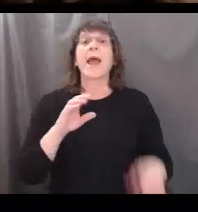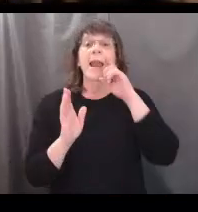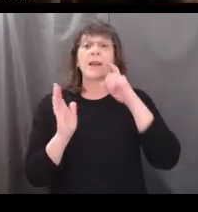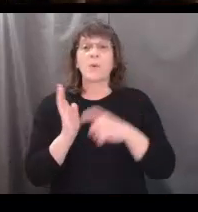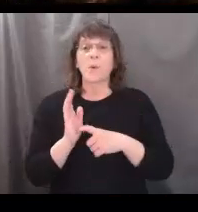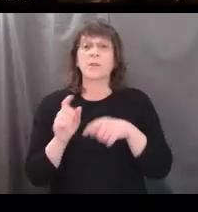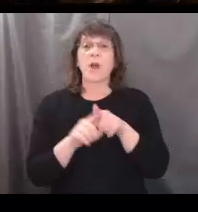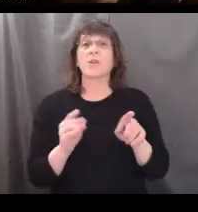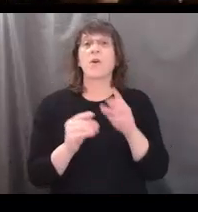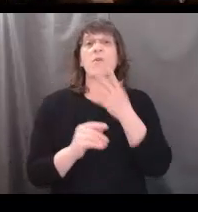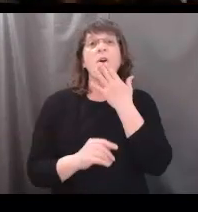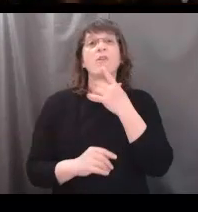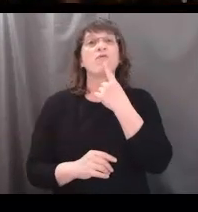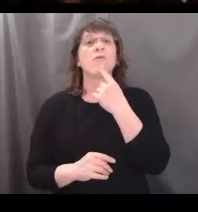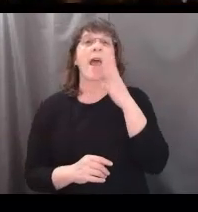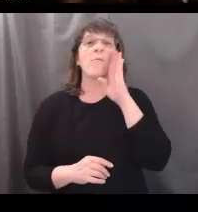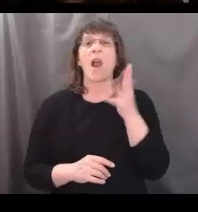that it is reddish brown.